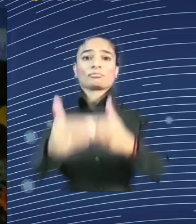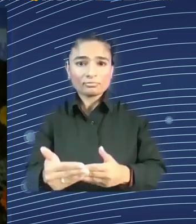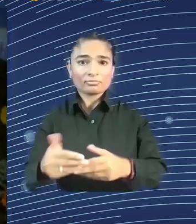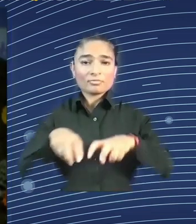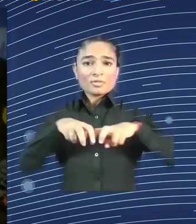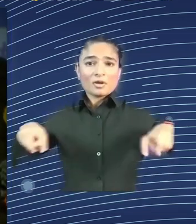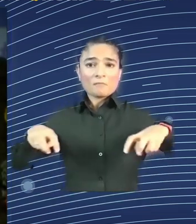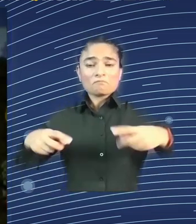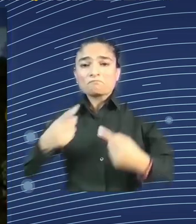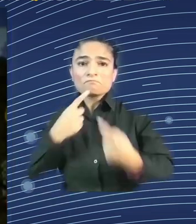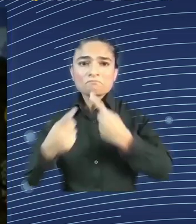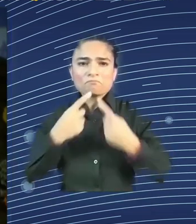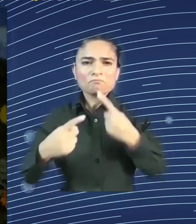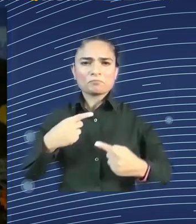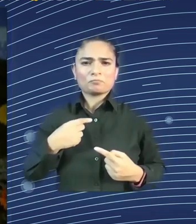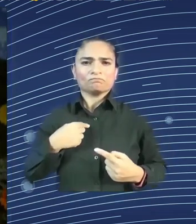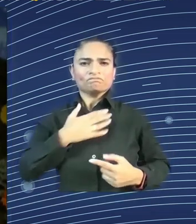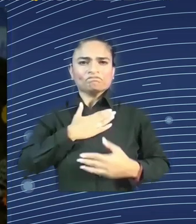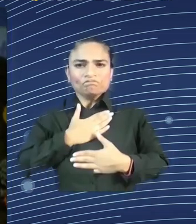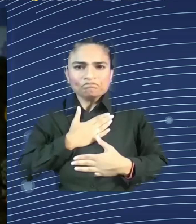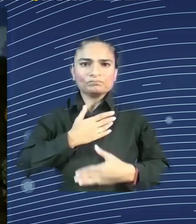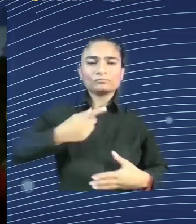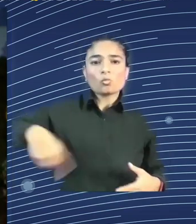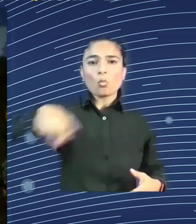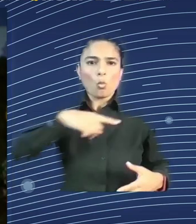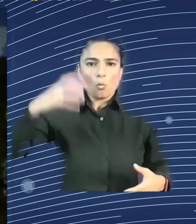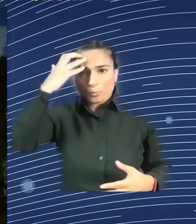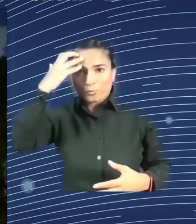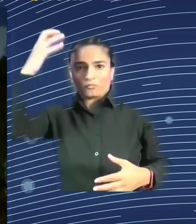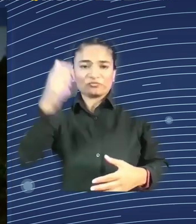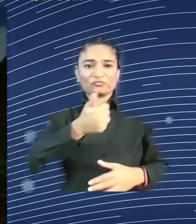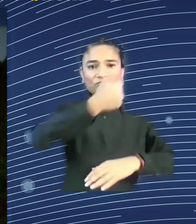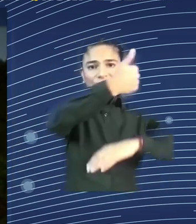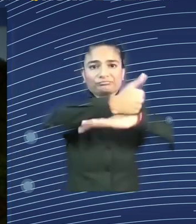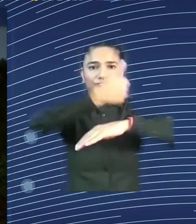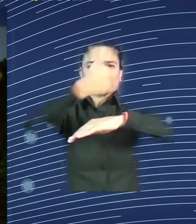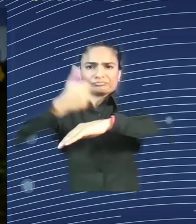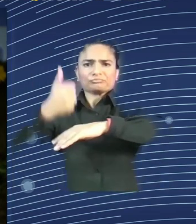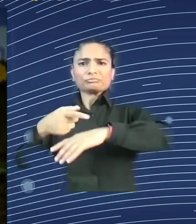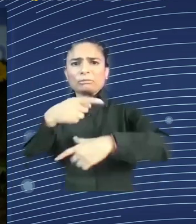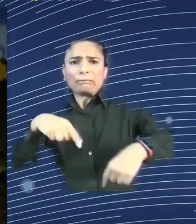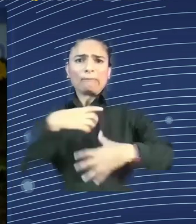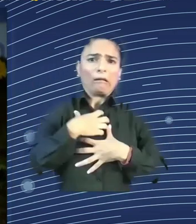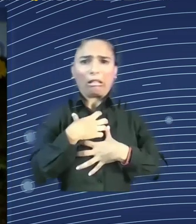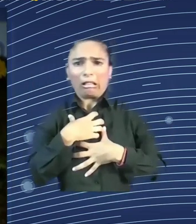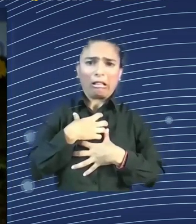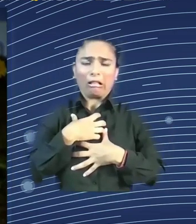as I announce a conversation with humanoid robot Pepper. Pepper.